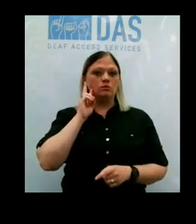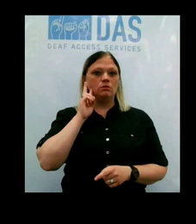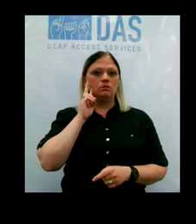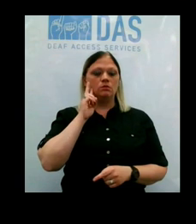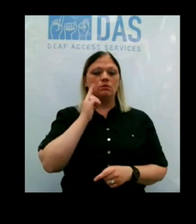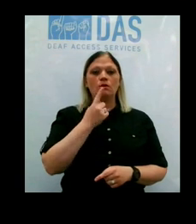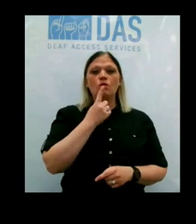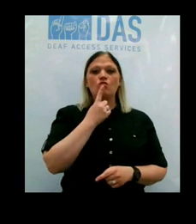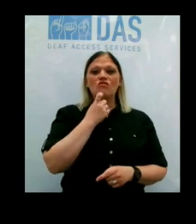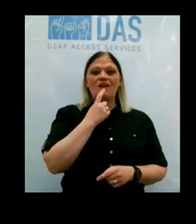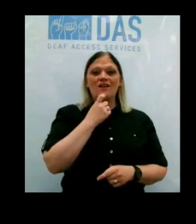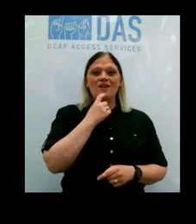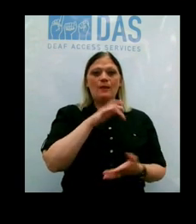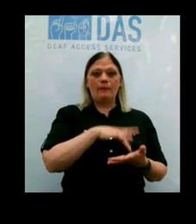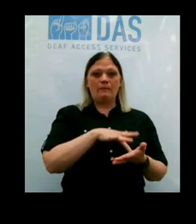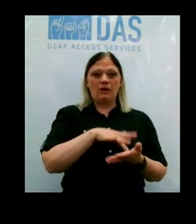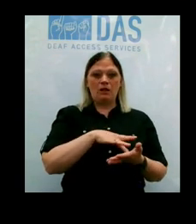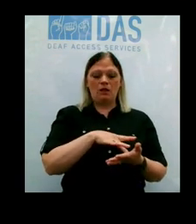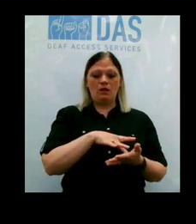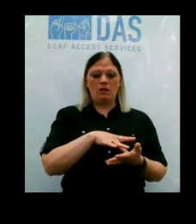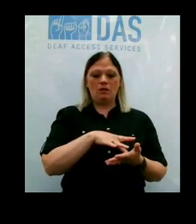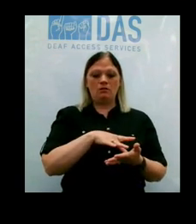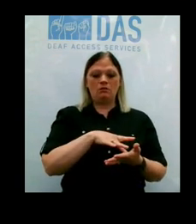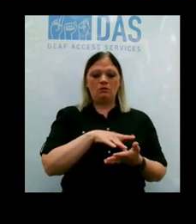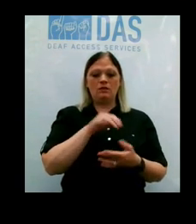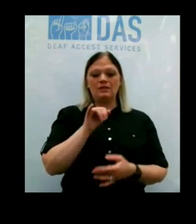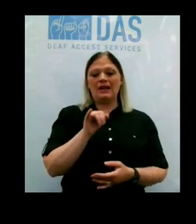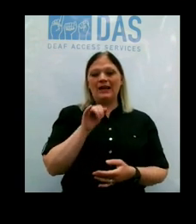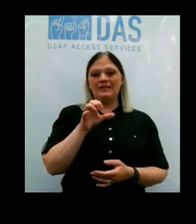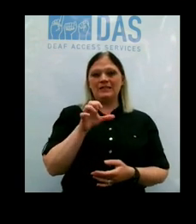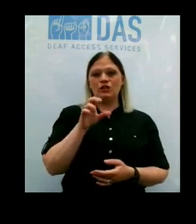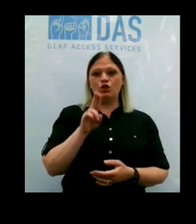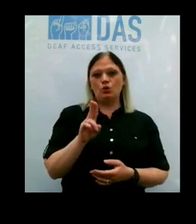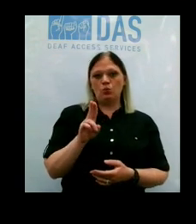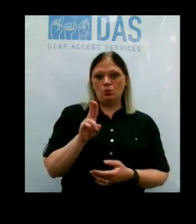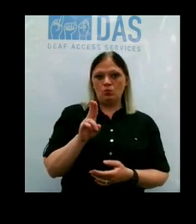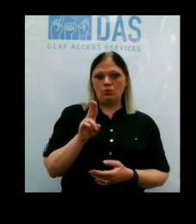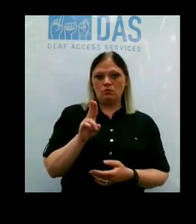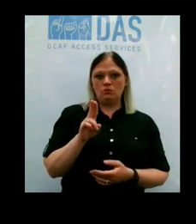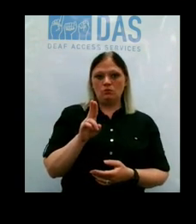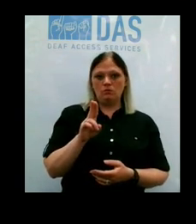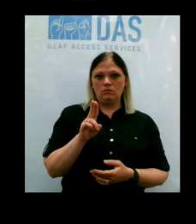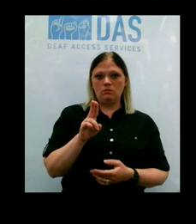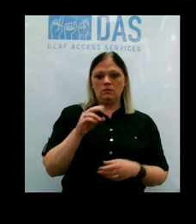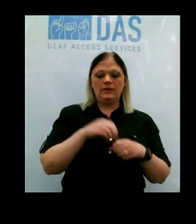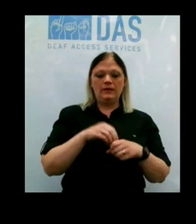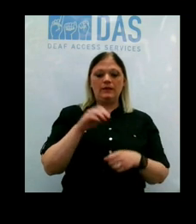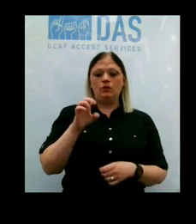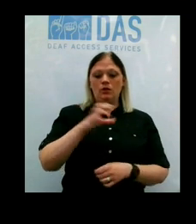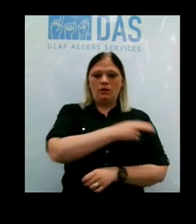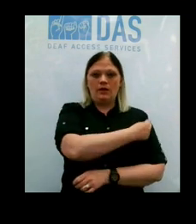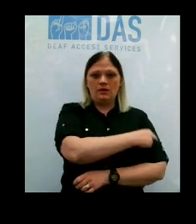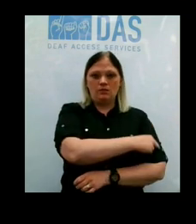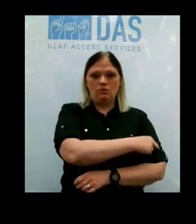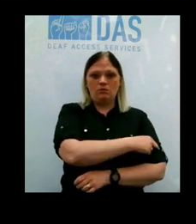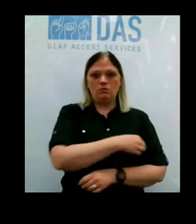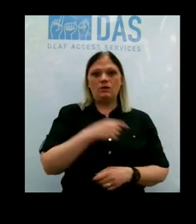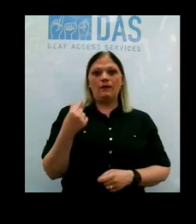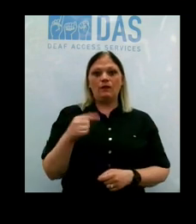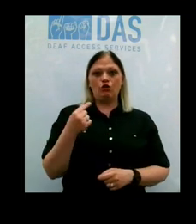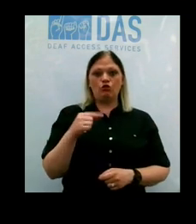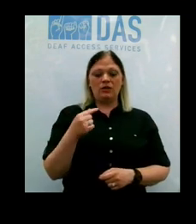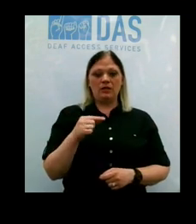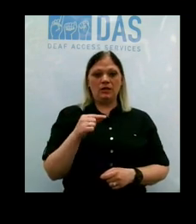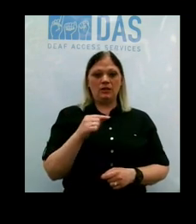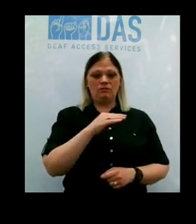line is the number of ICU admissions in Erie County hospitals. And the green line